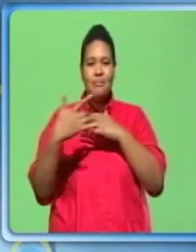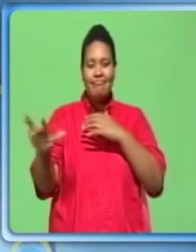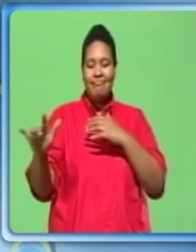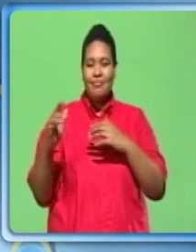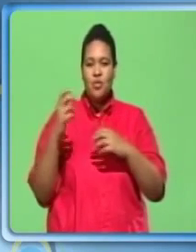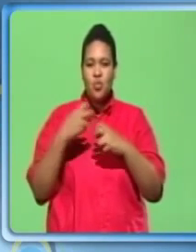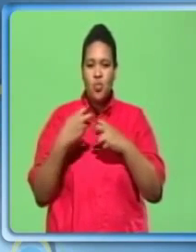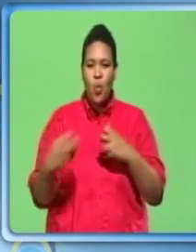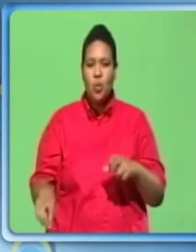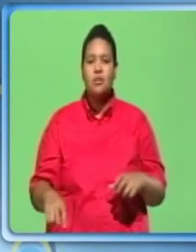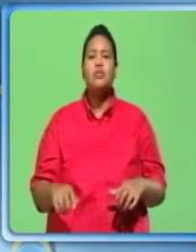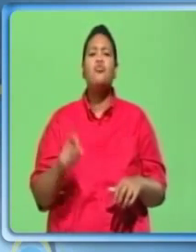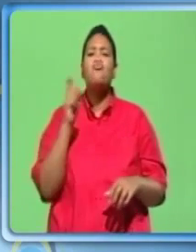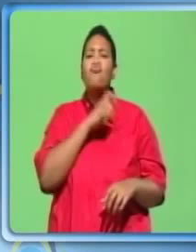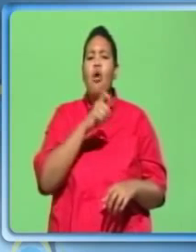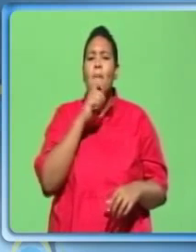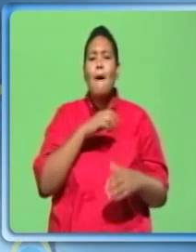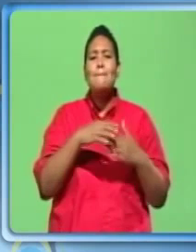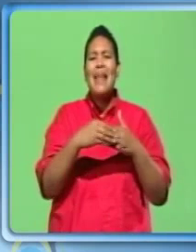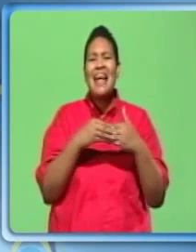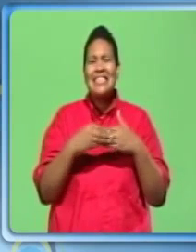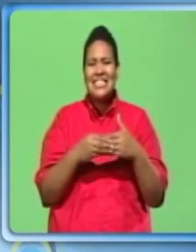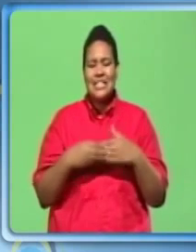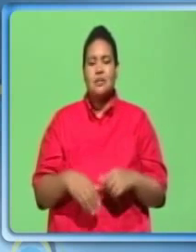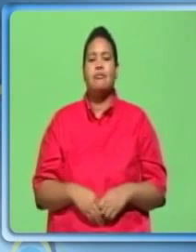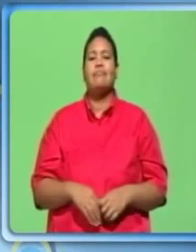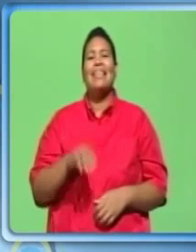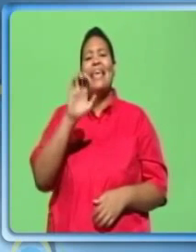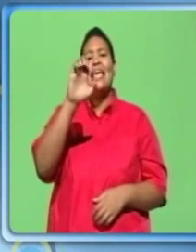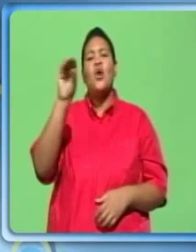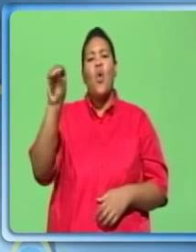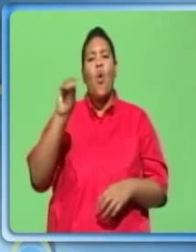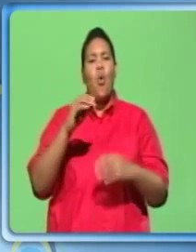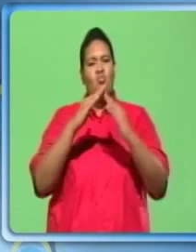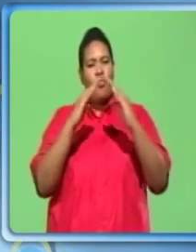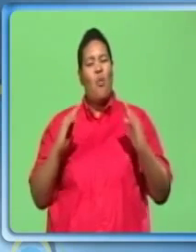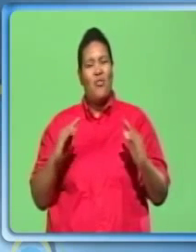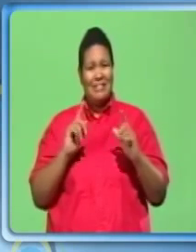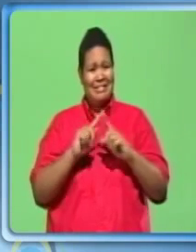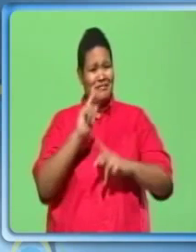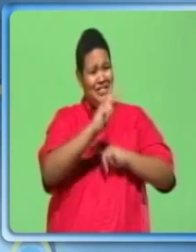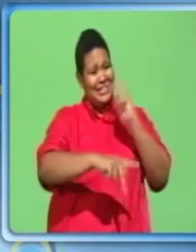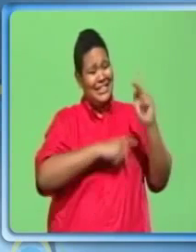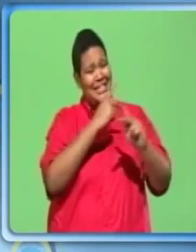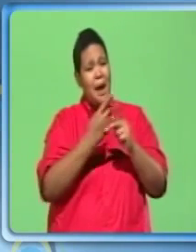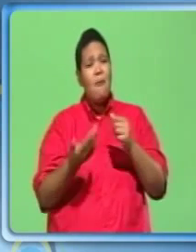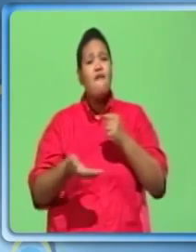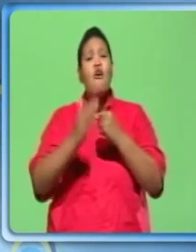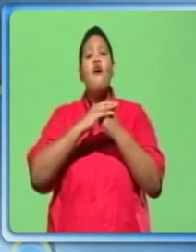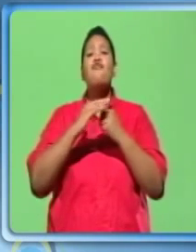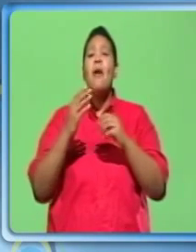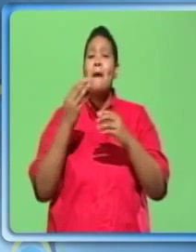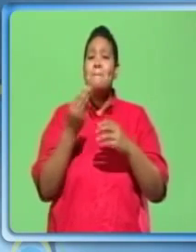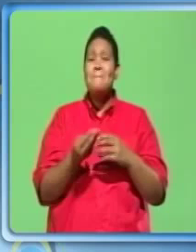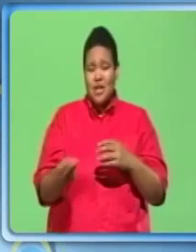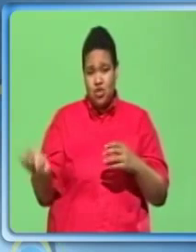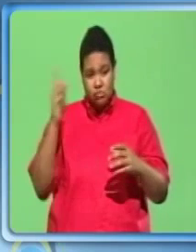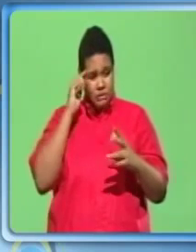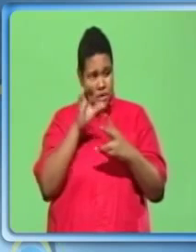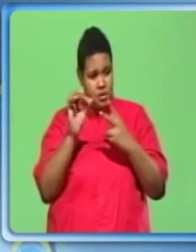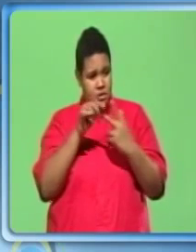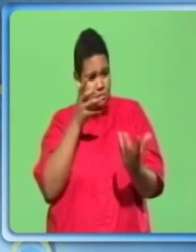plastic, eco roofs. The type of roof covering materials selected for a building